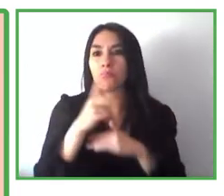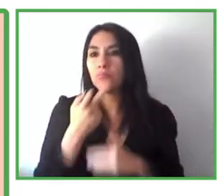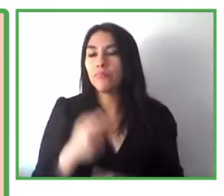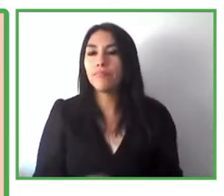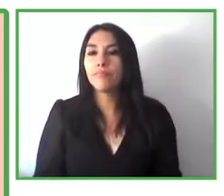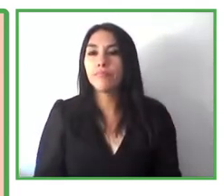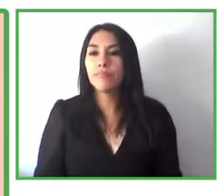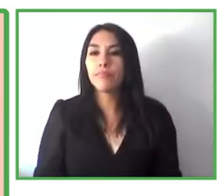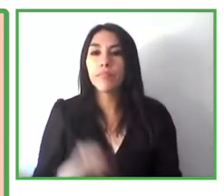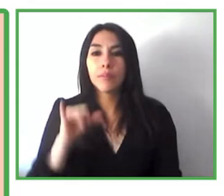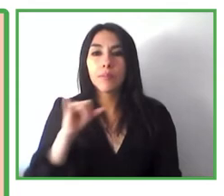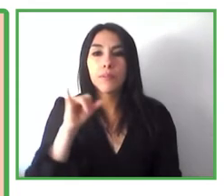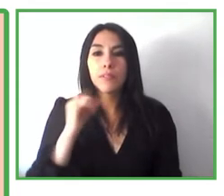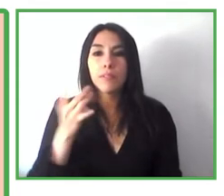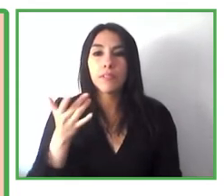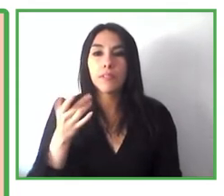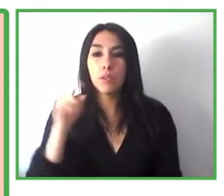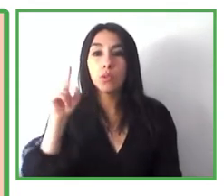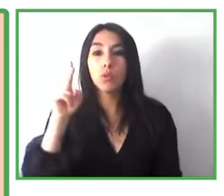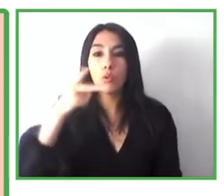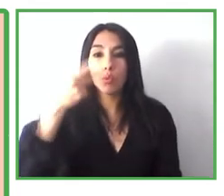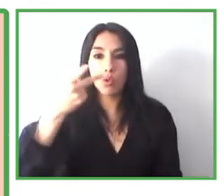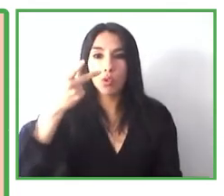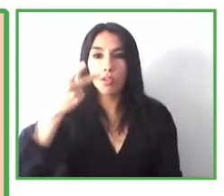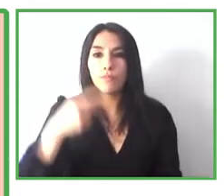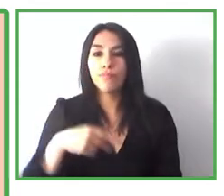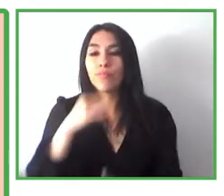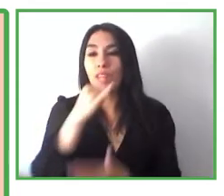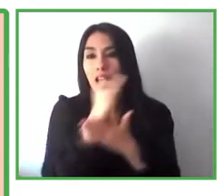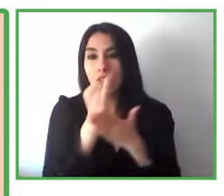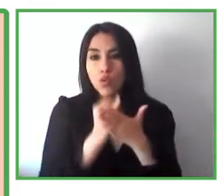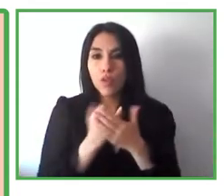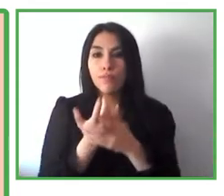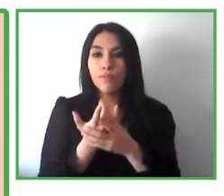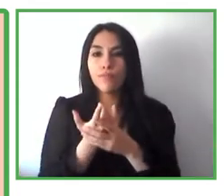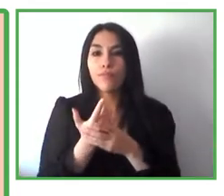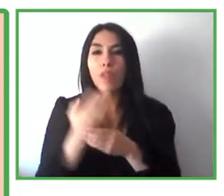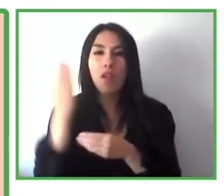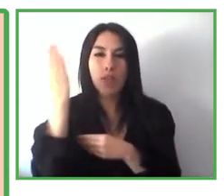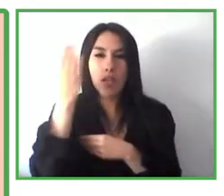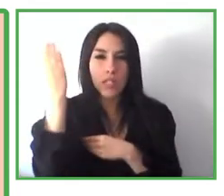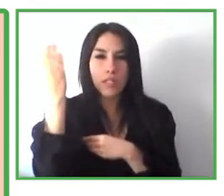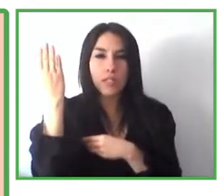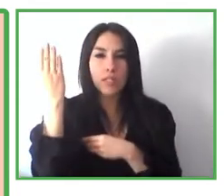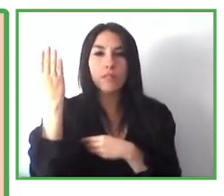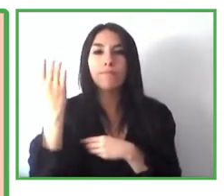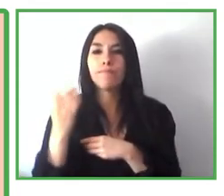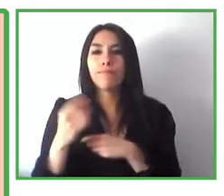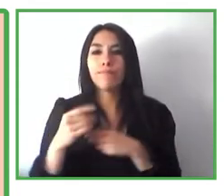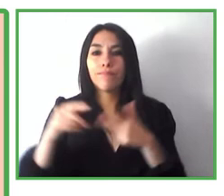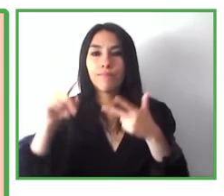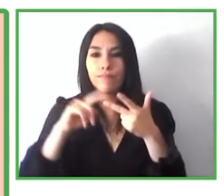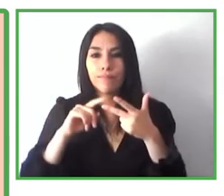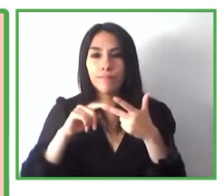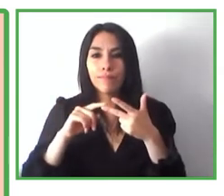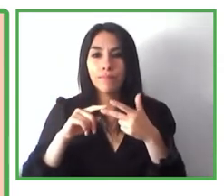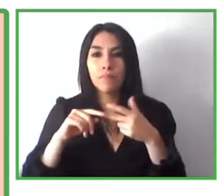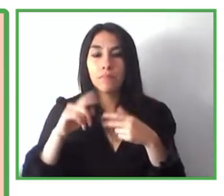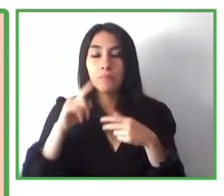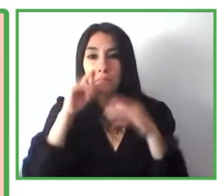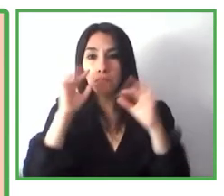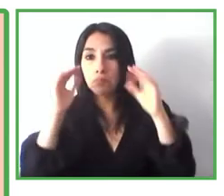solutions. And secondly, we also use what we call evidence based design. And with this evidence based design,